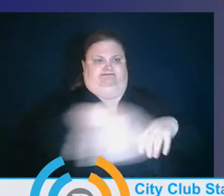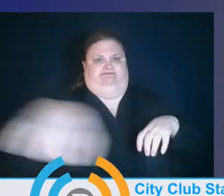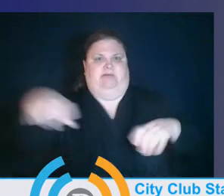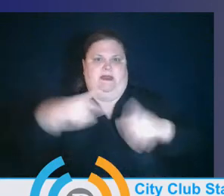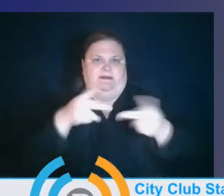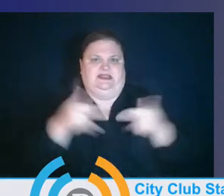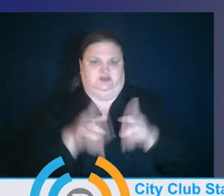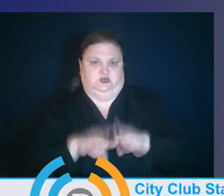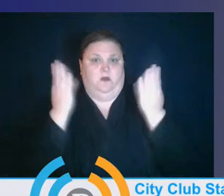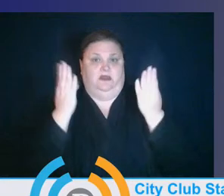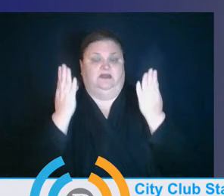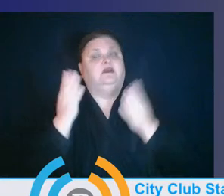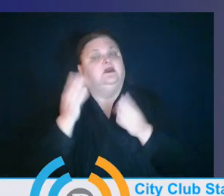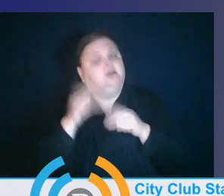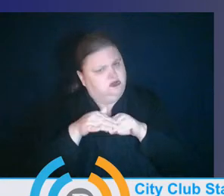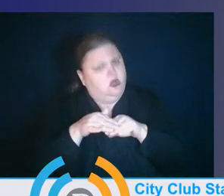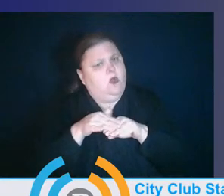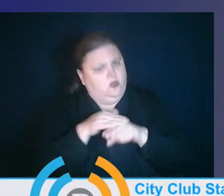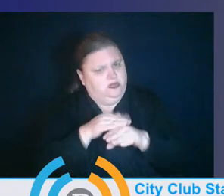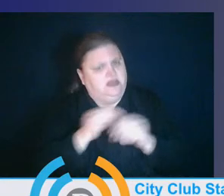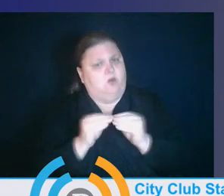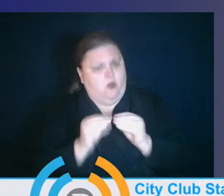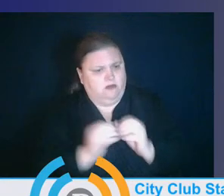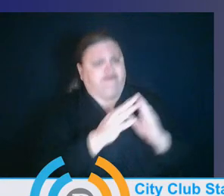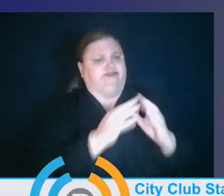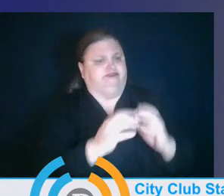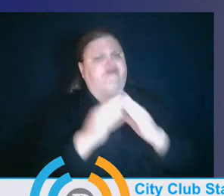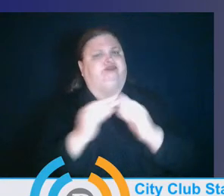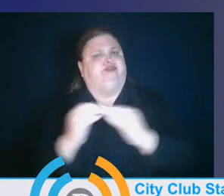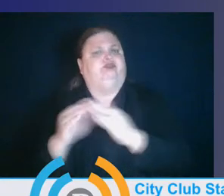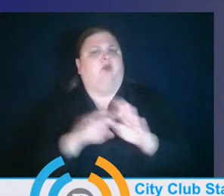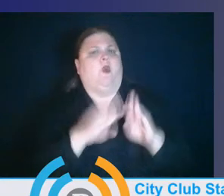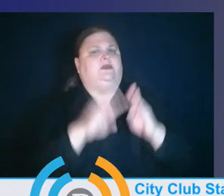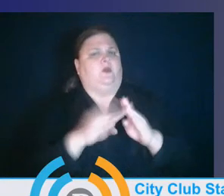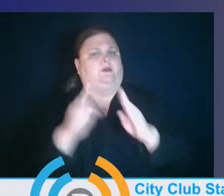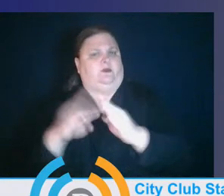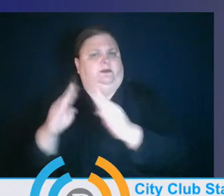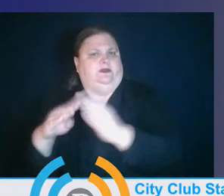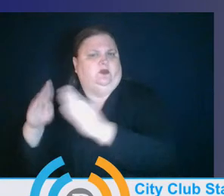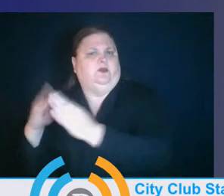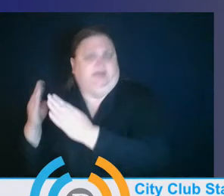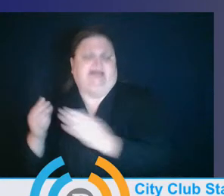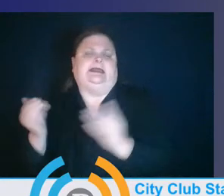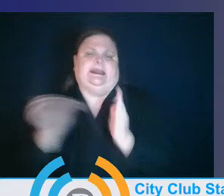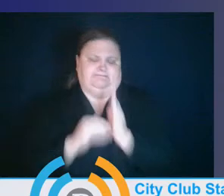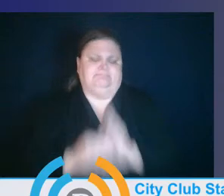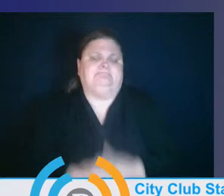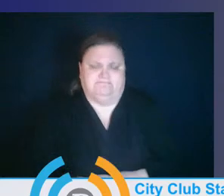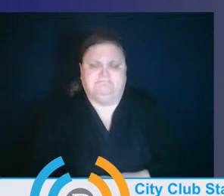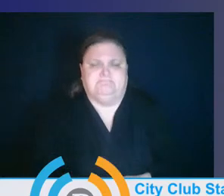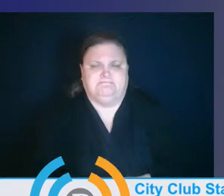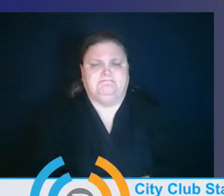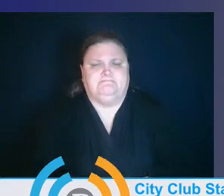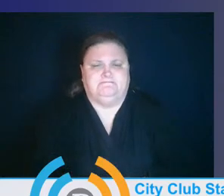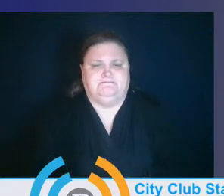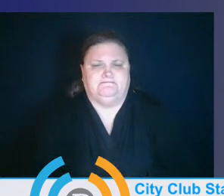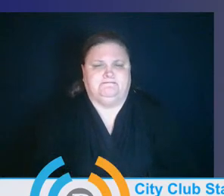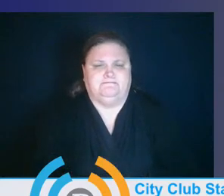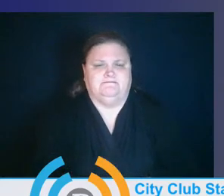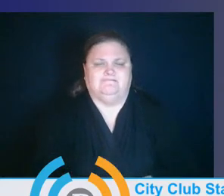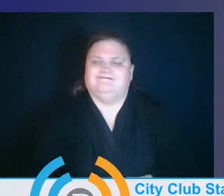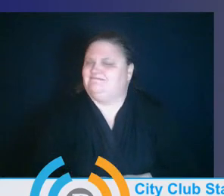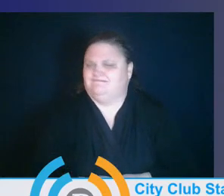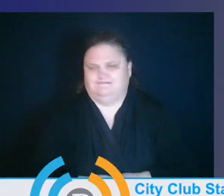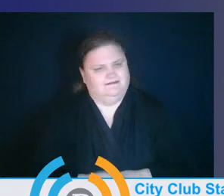this past year, we have seen more facilities open. You know, they've had to open under very